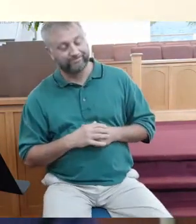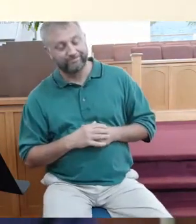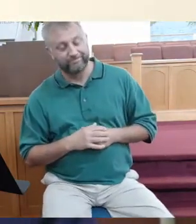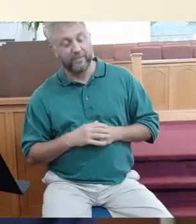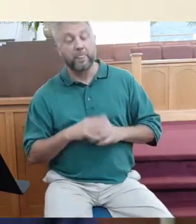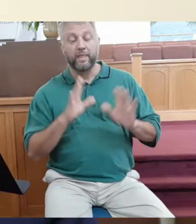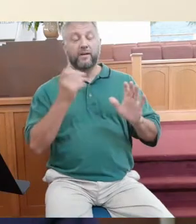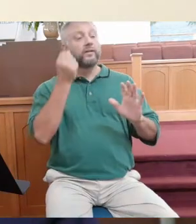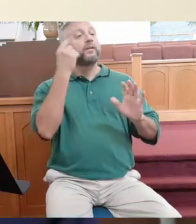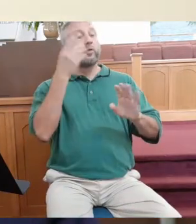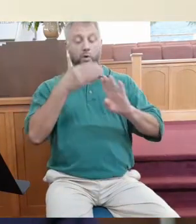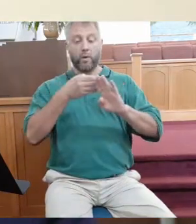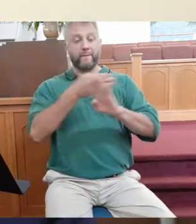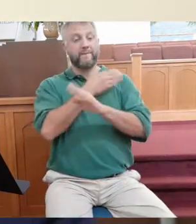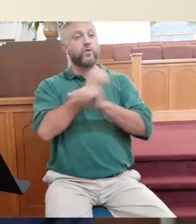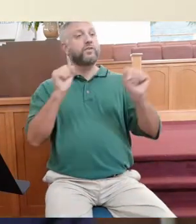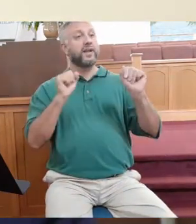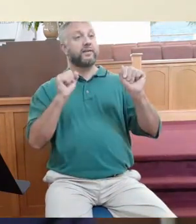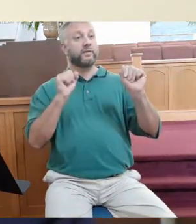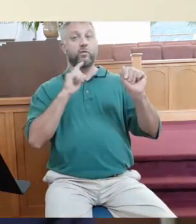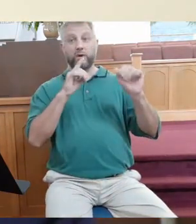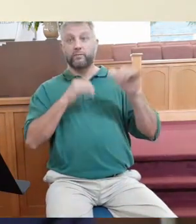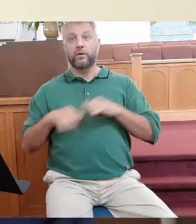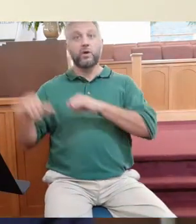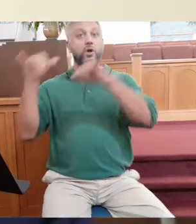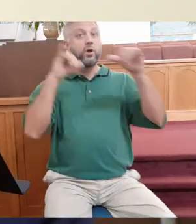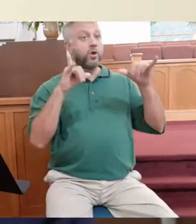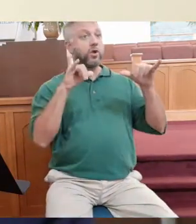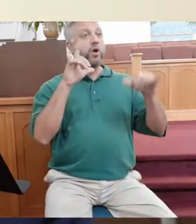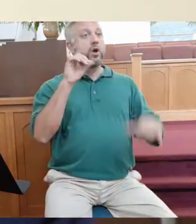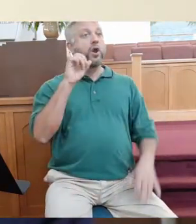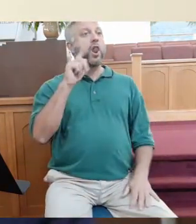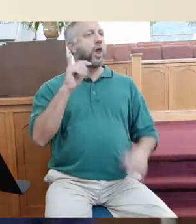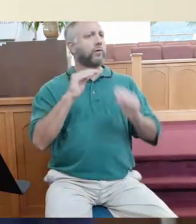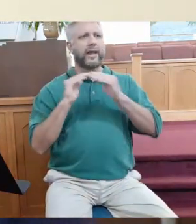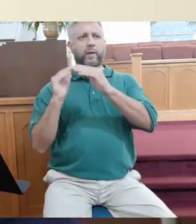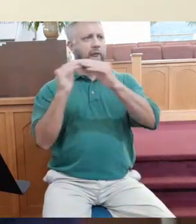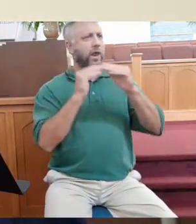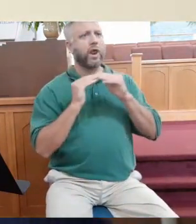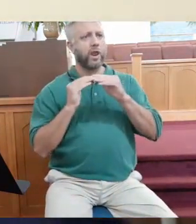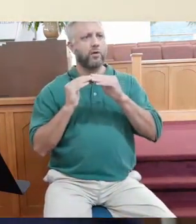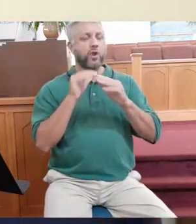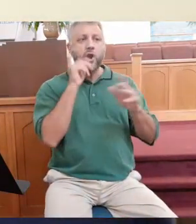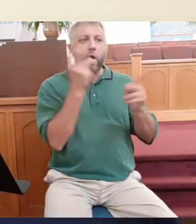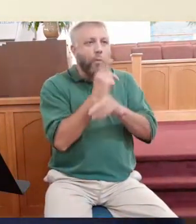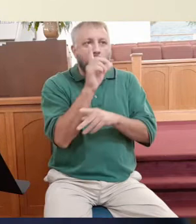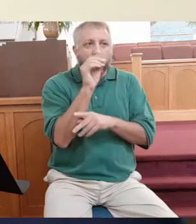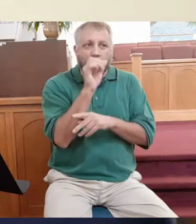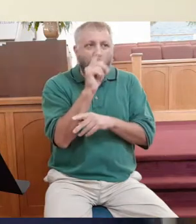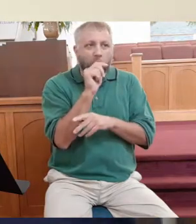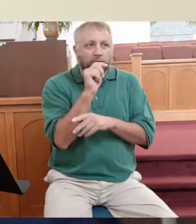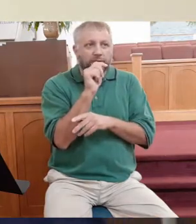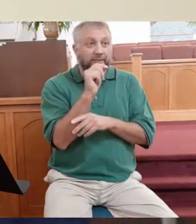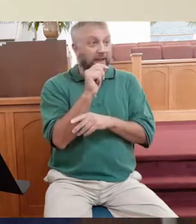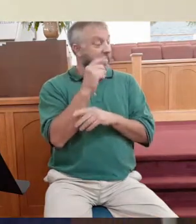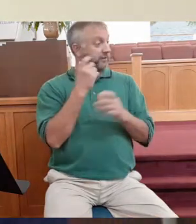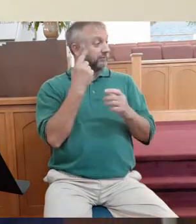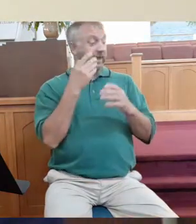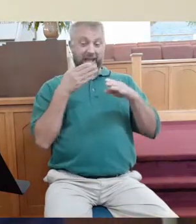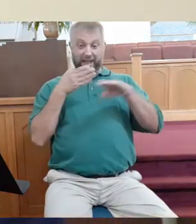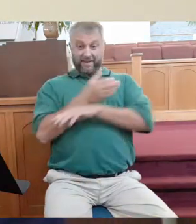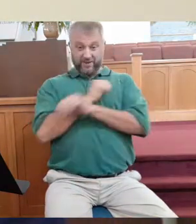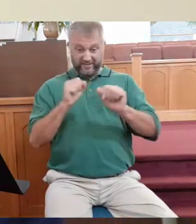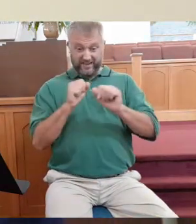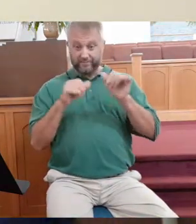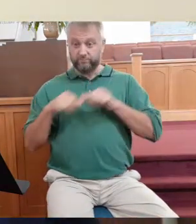Before we were saved, we were all equally lost. And after we're saved, we're all equally saved.